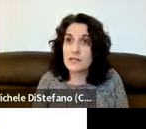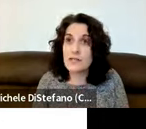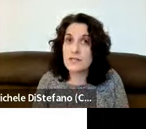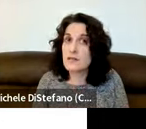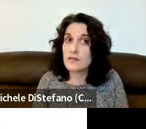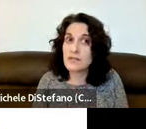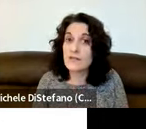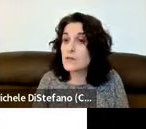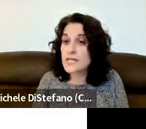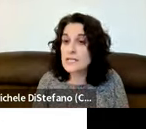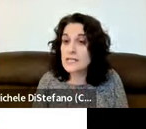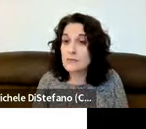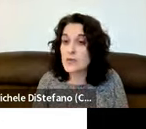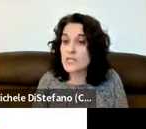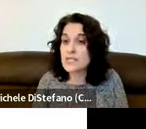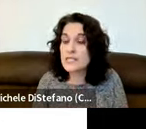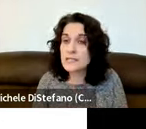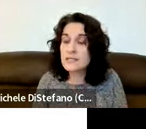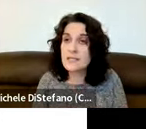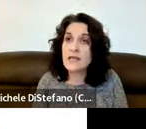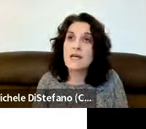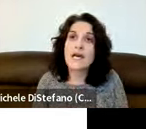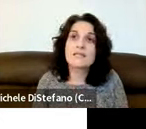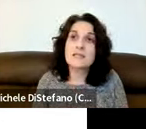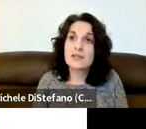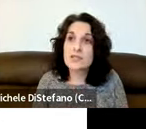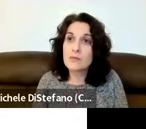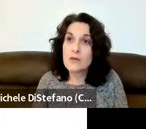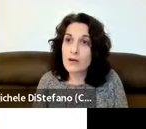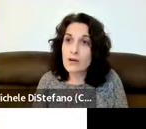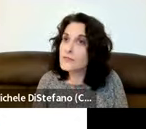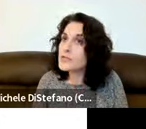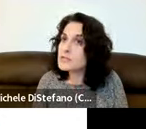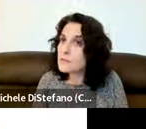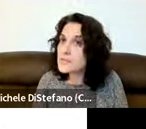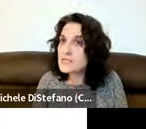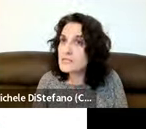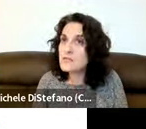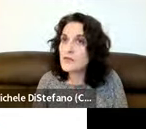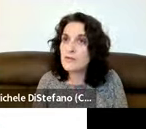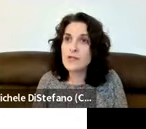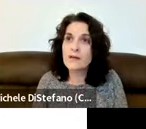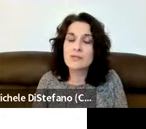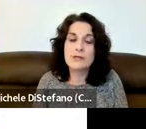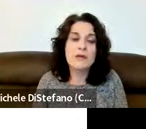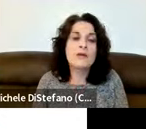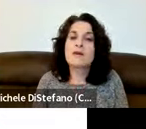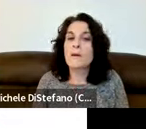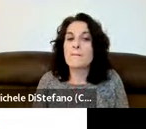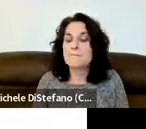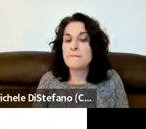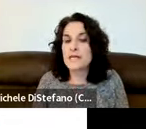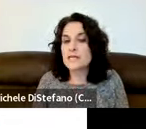hearing aids don't necessarily give you that in-person assistance at chc we are offering some assistance for over-the-counter